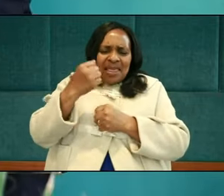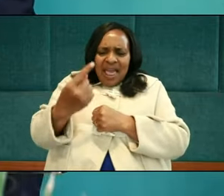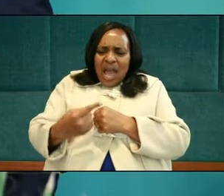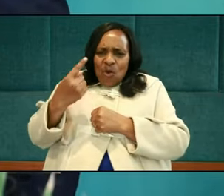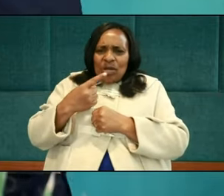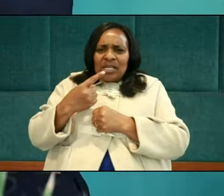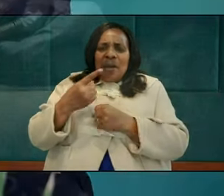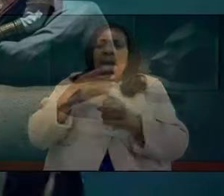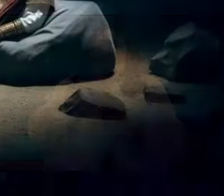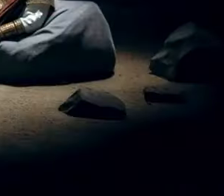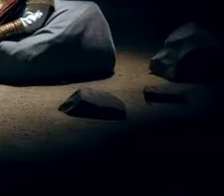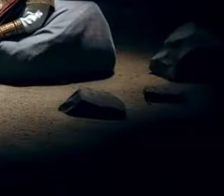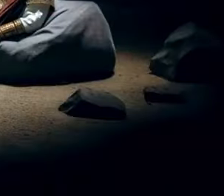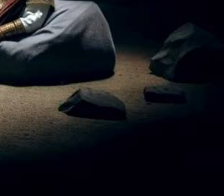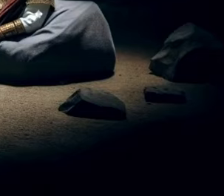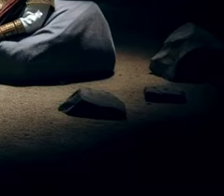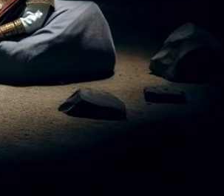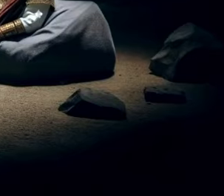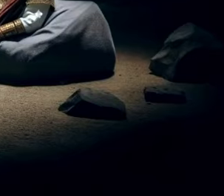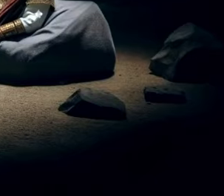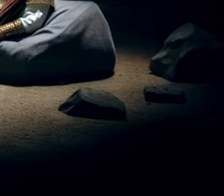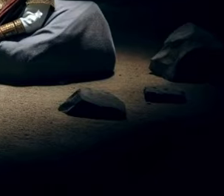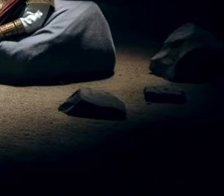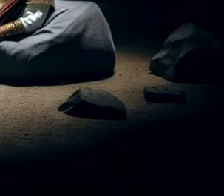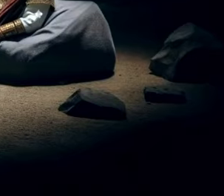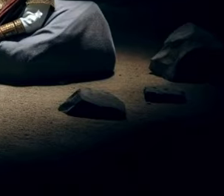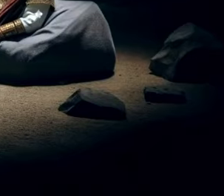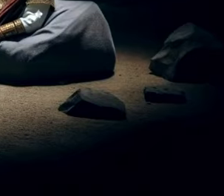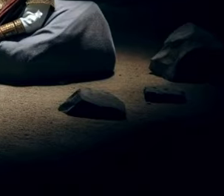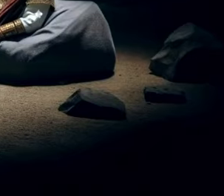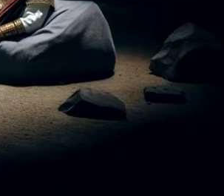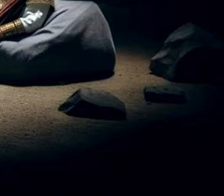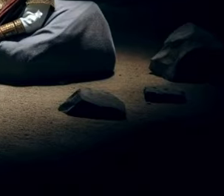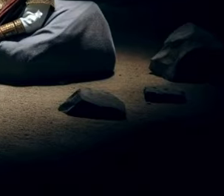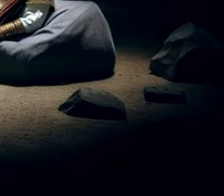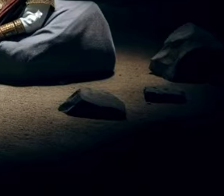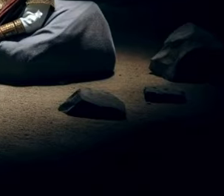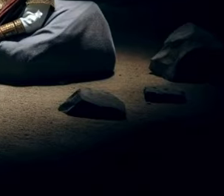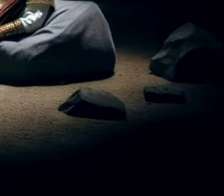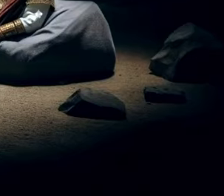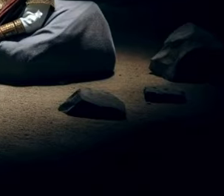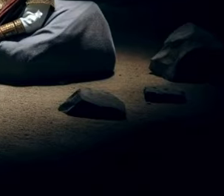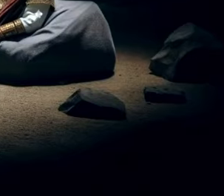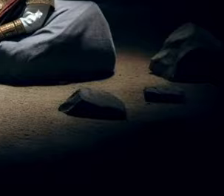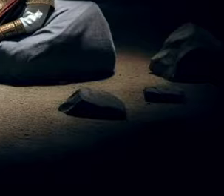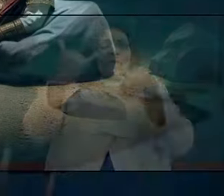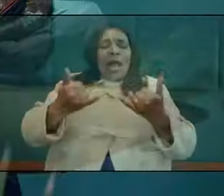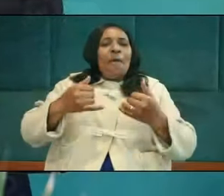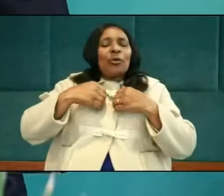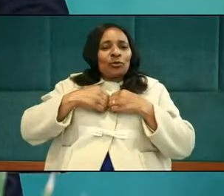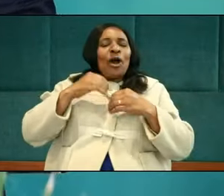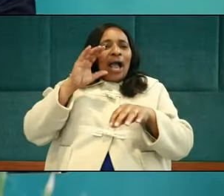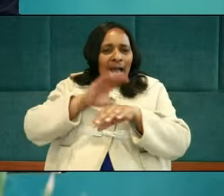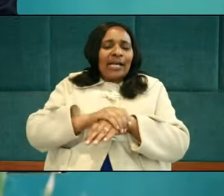The man is there. David has a sword. And David's men said, Oh, God has walked wanderer. Let me